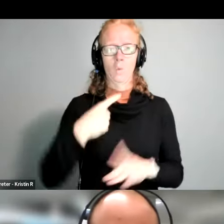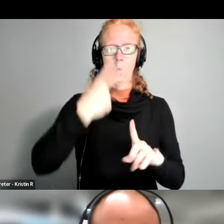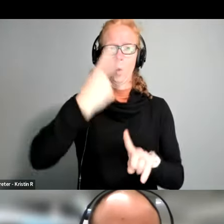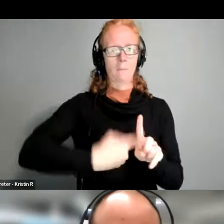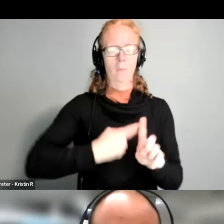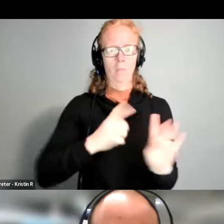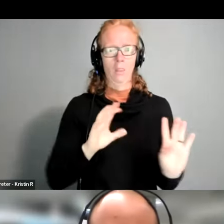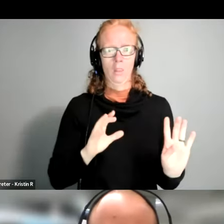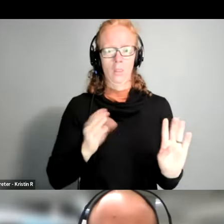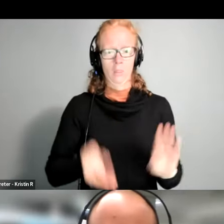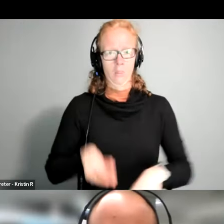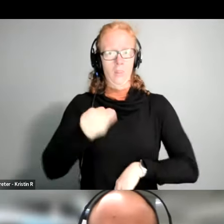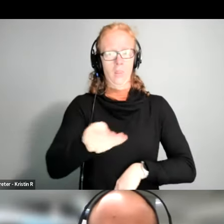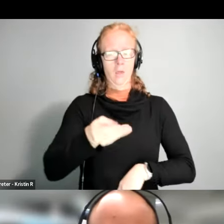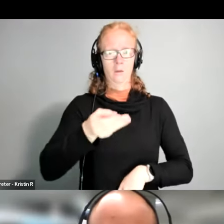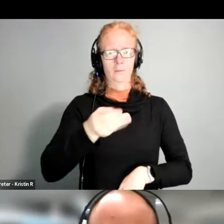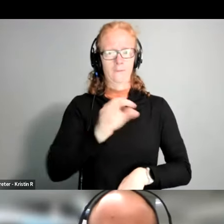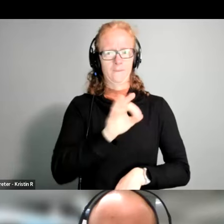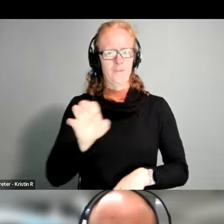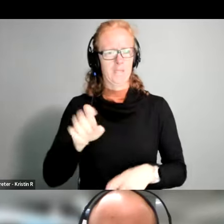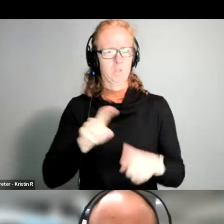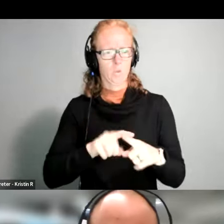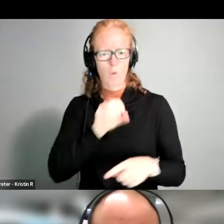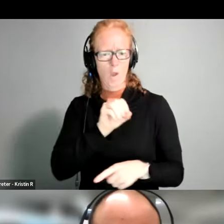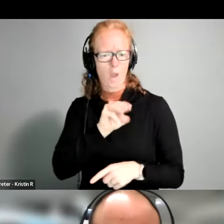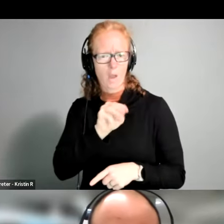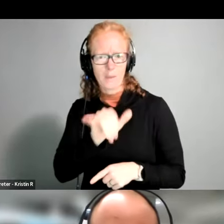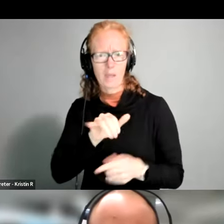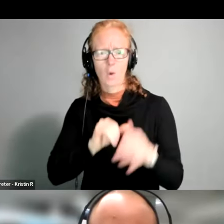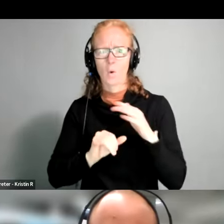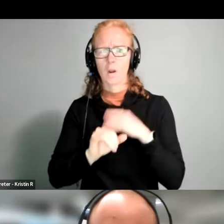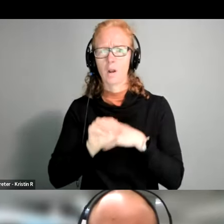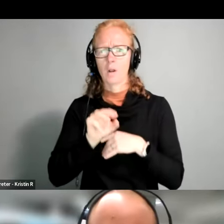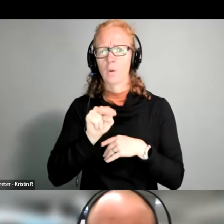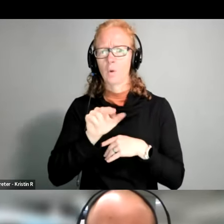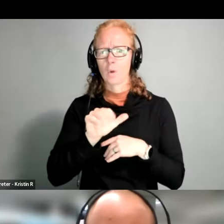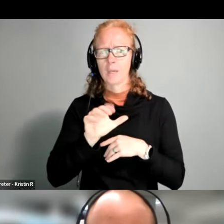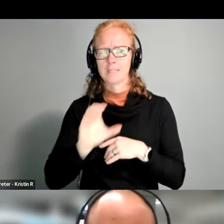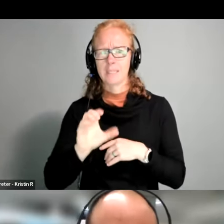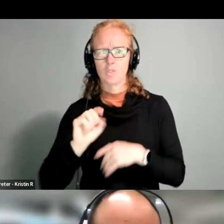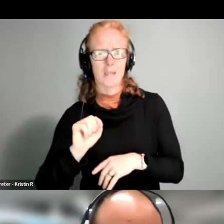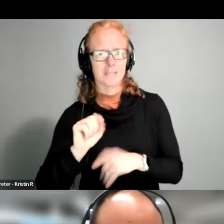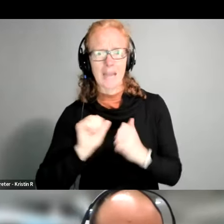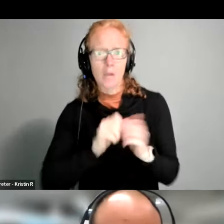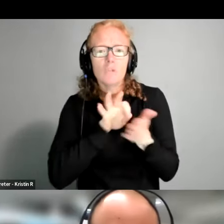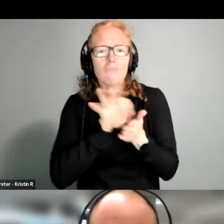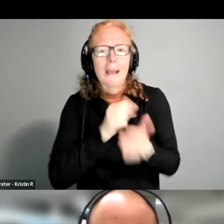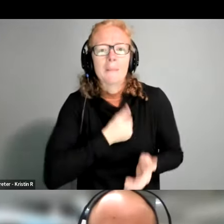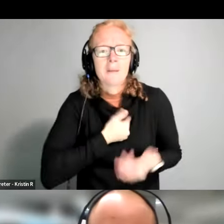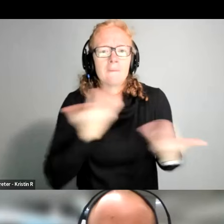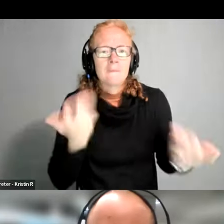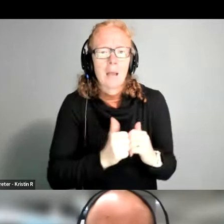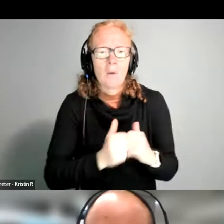fee charged to i don't know omni or new york city transit how do we track this stuff for ourselves yeah